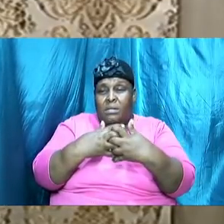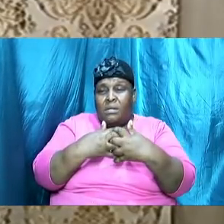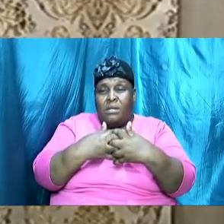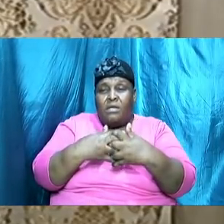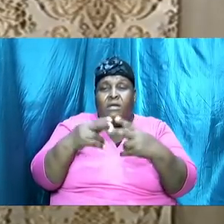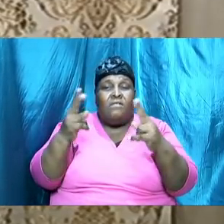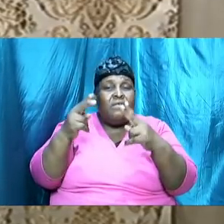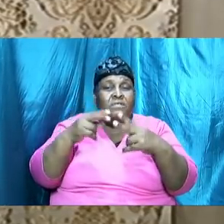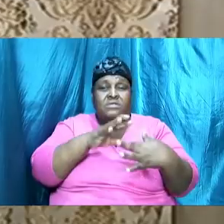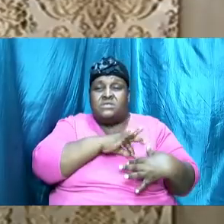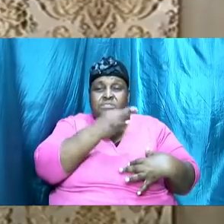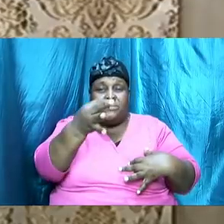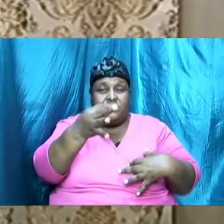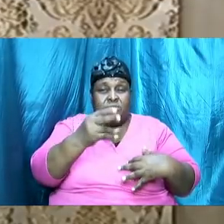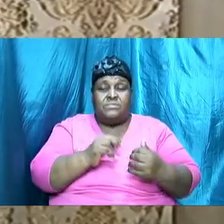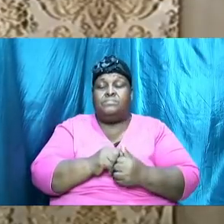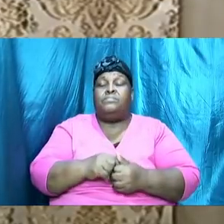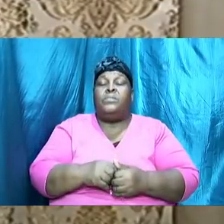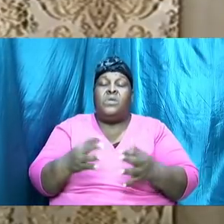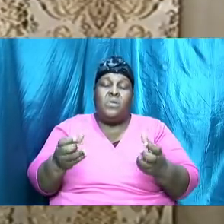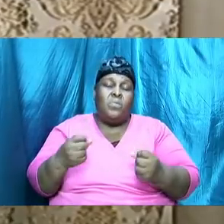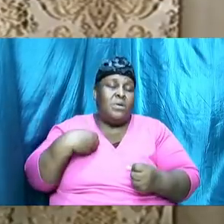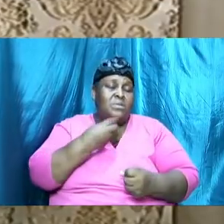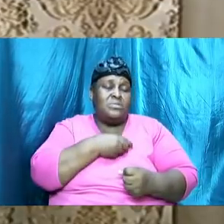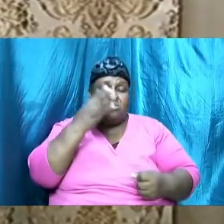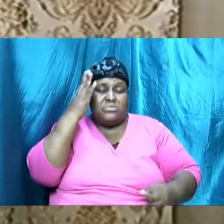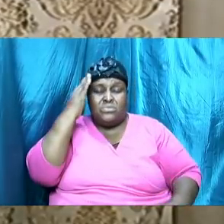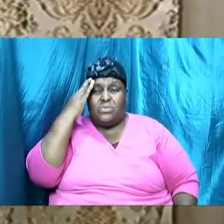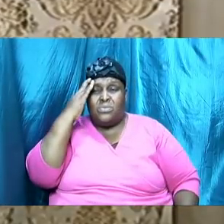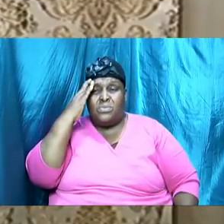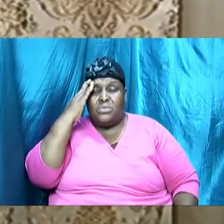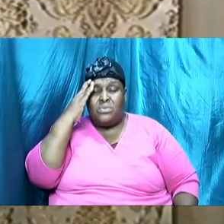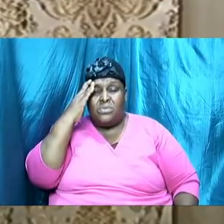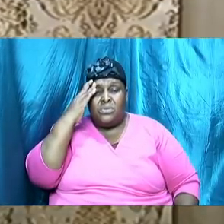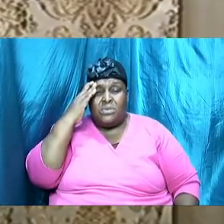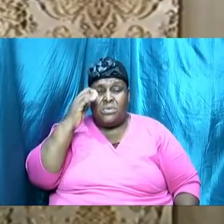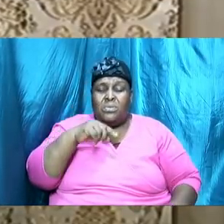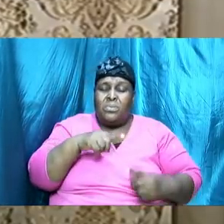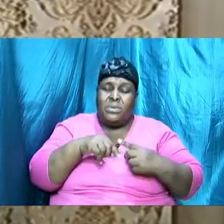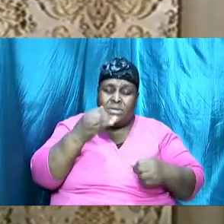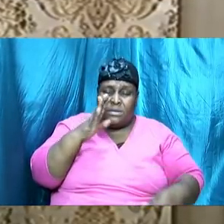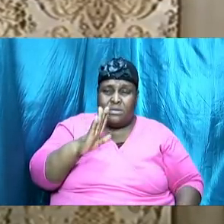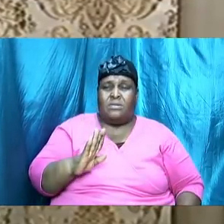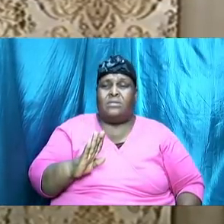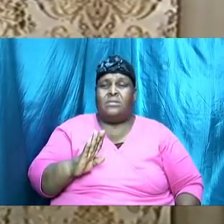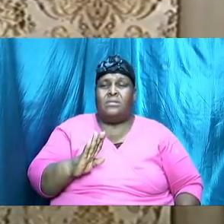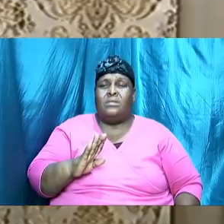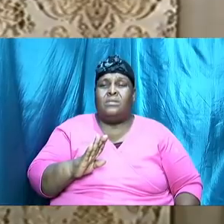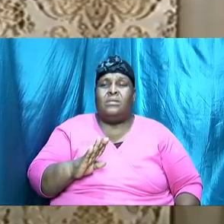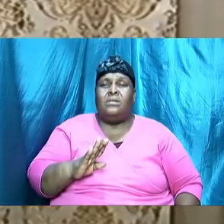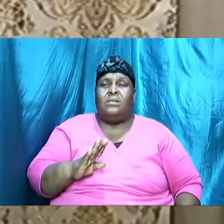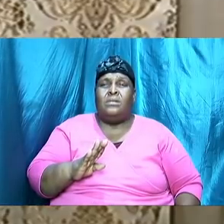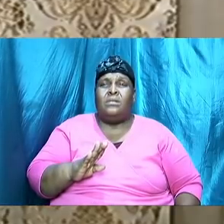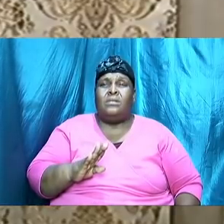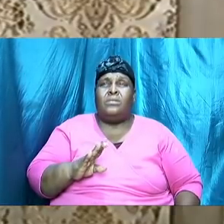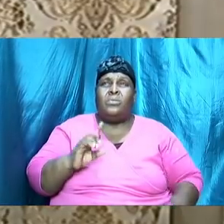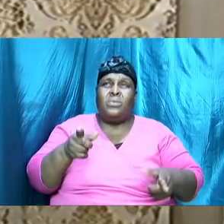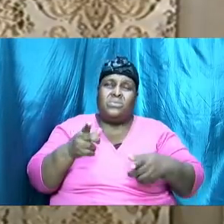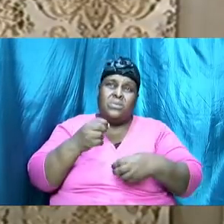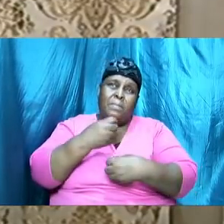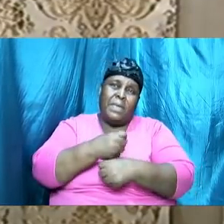I want us to note that when God was going to make